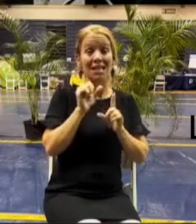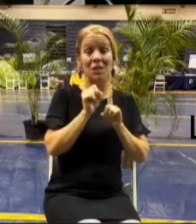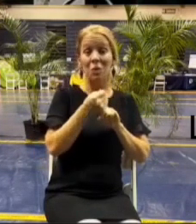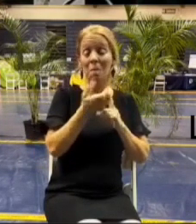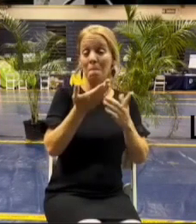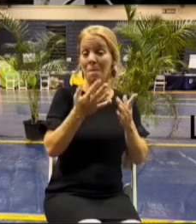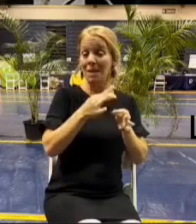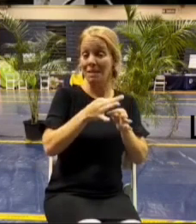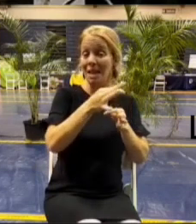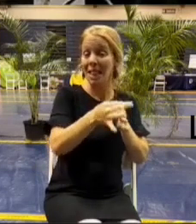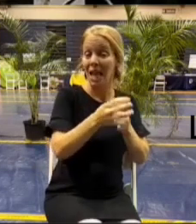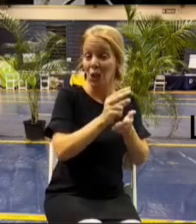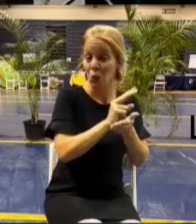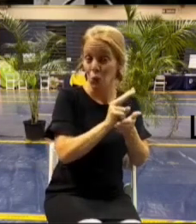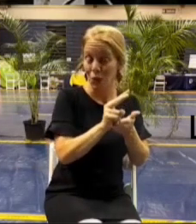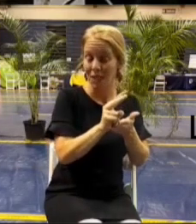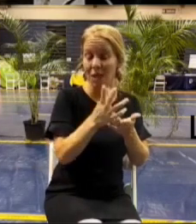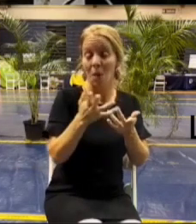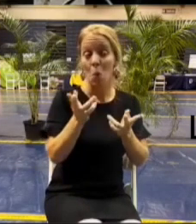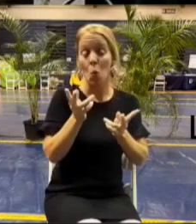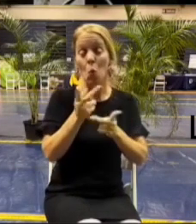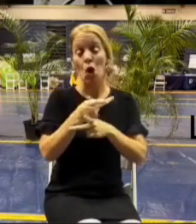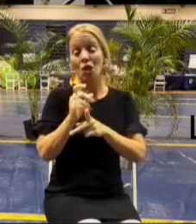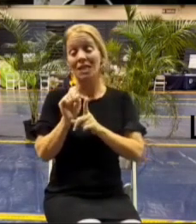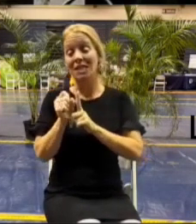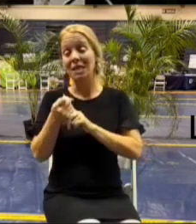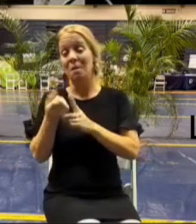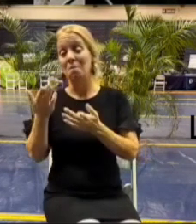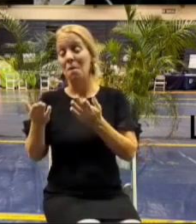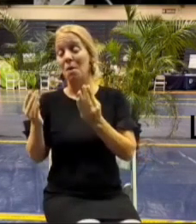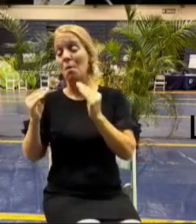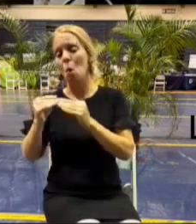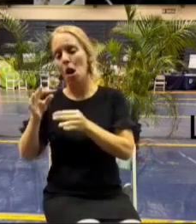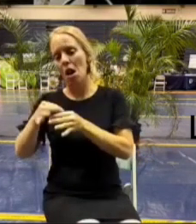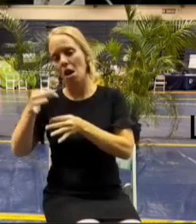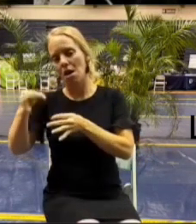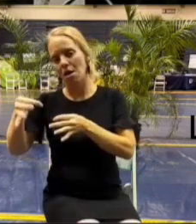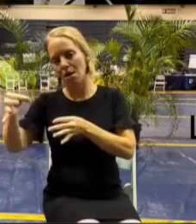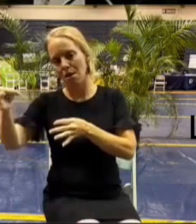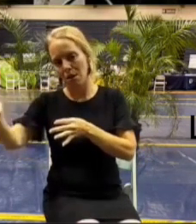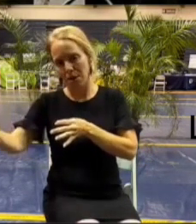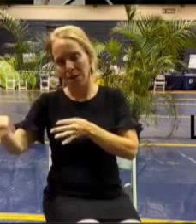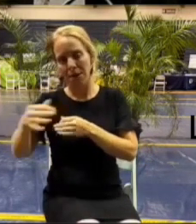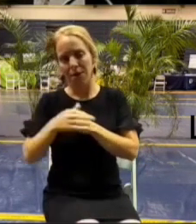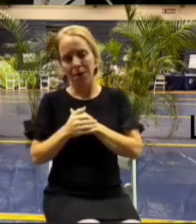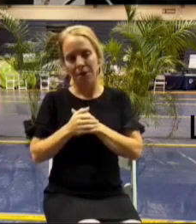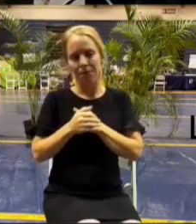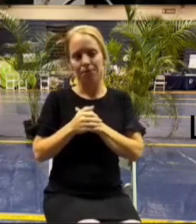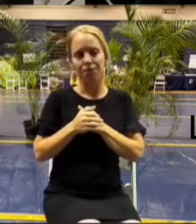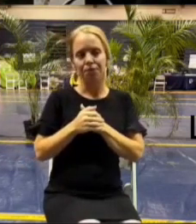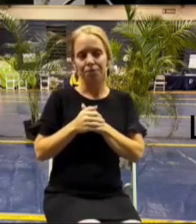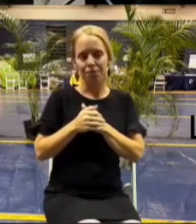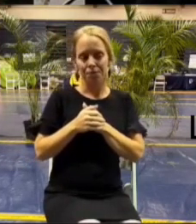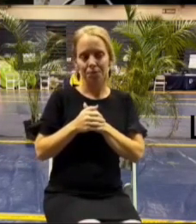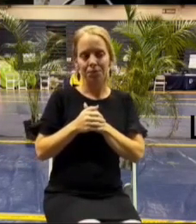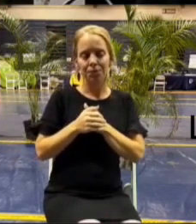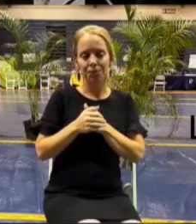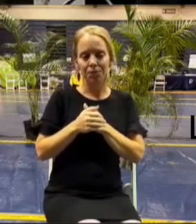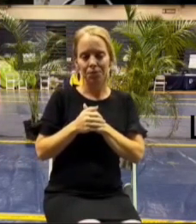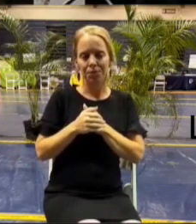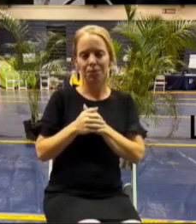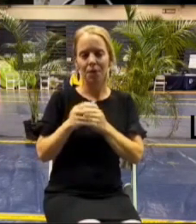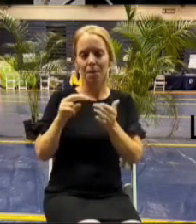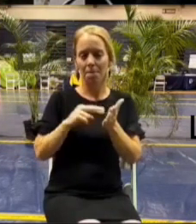us about two weeks at the worst case possibly longer um and so what i wanted to share with you the